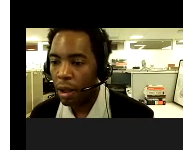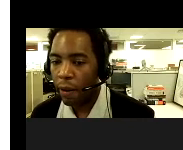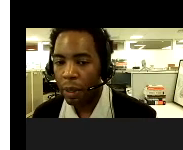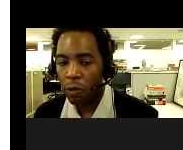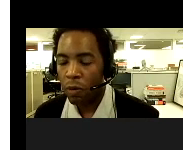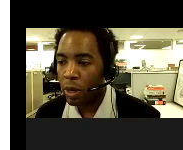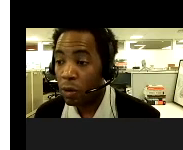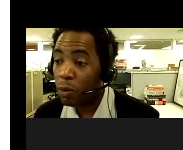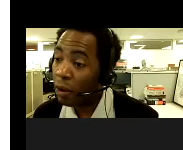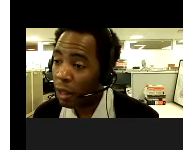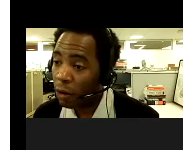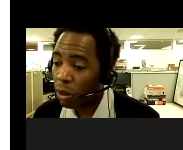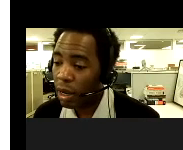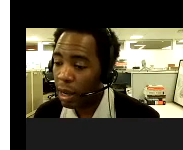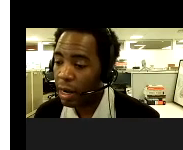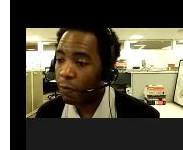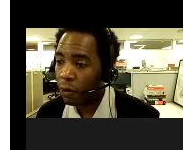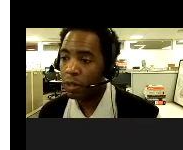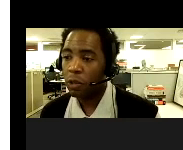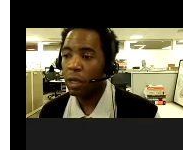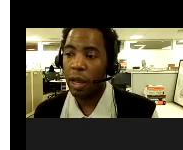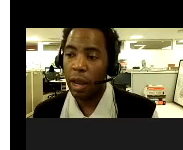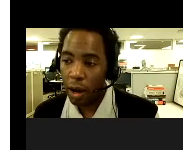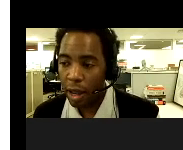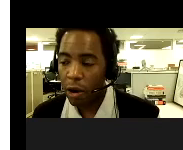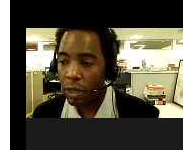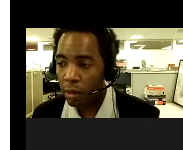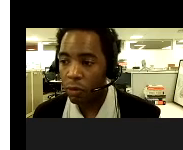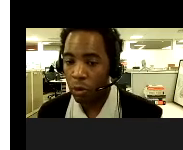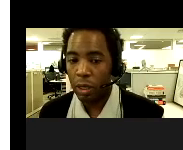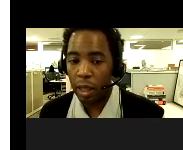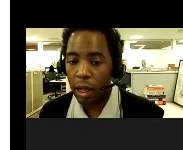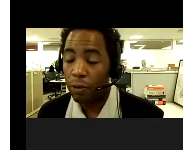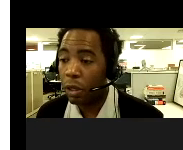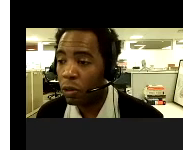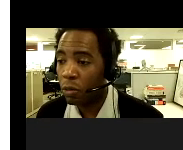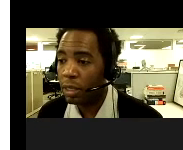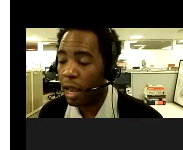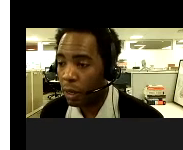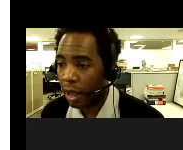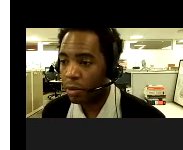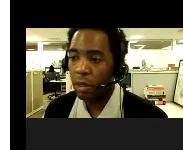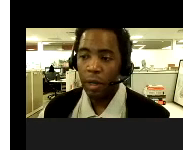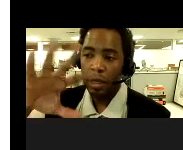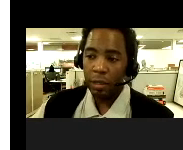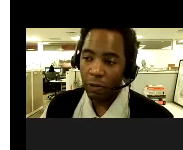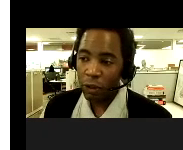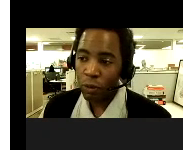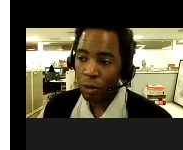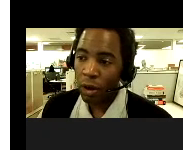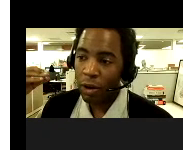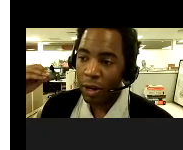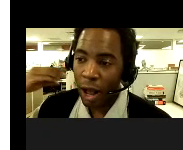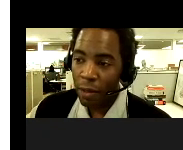up, um, what we do, we have a lot of work cut, cut out for us. Dr. E and I, our teams, we're working a lot to really close some of these equity gaps. These